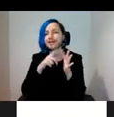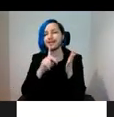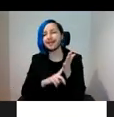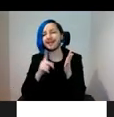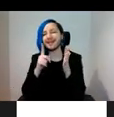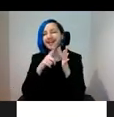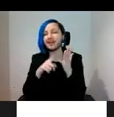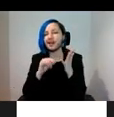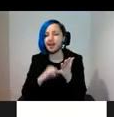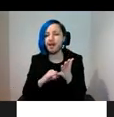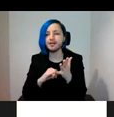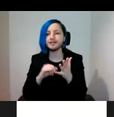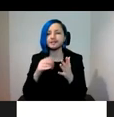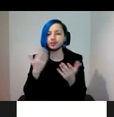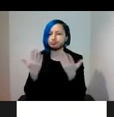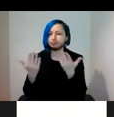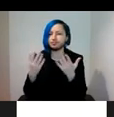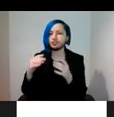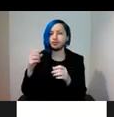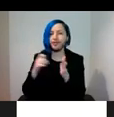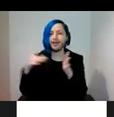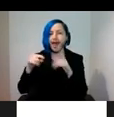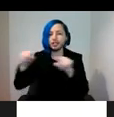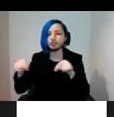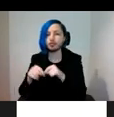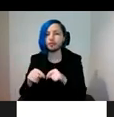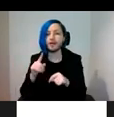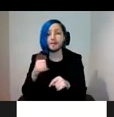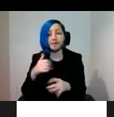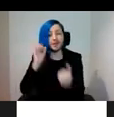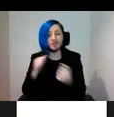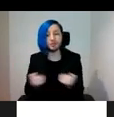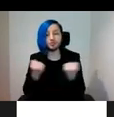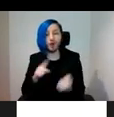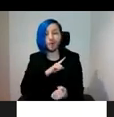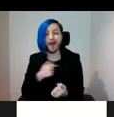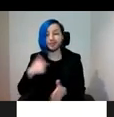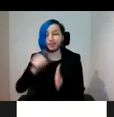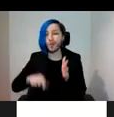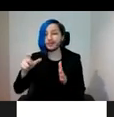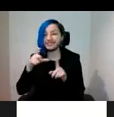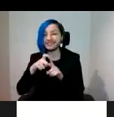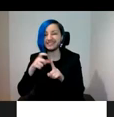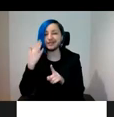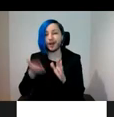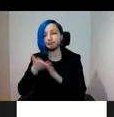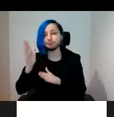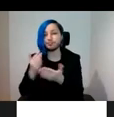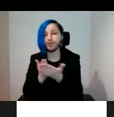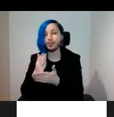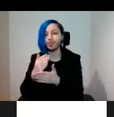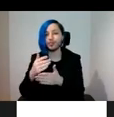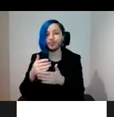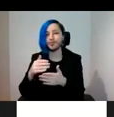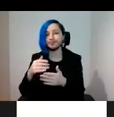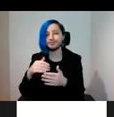simply because of the CD I bought by making my exit through the gift shop. The additional layers and